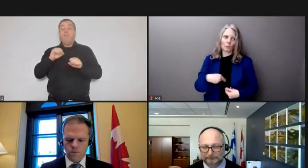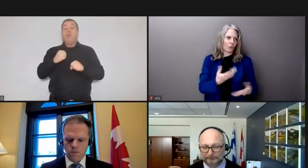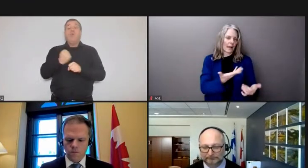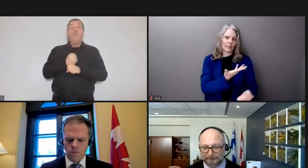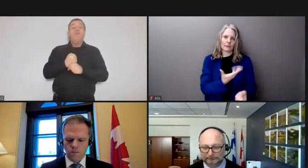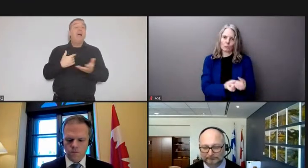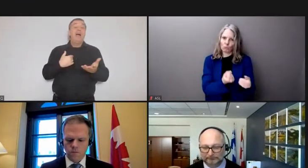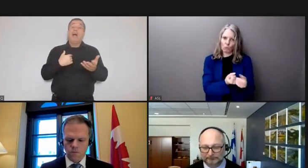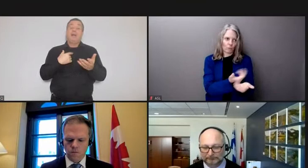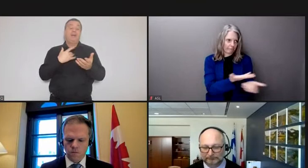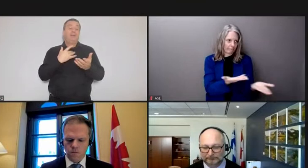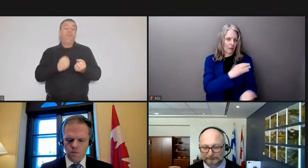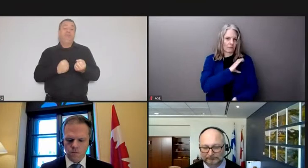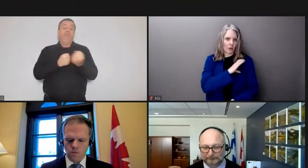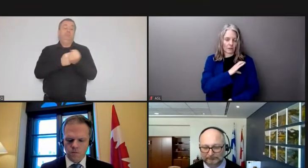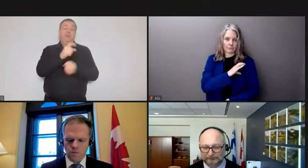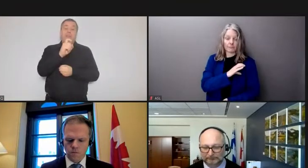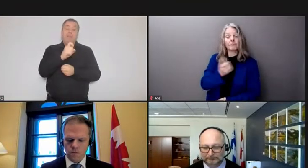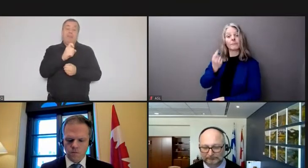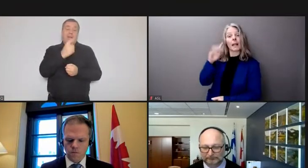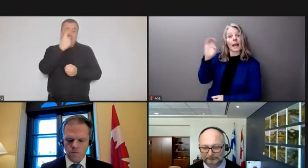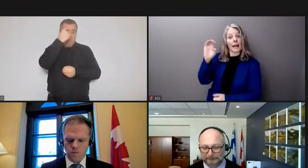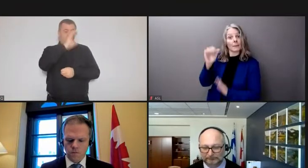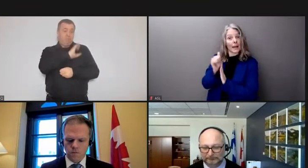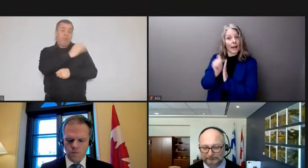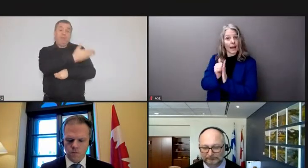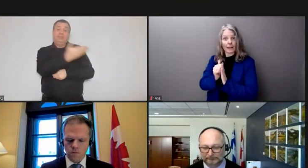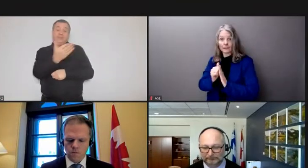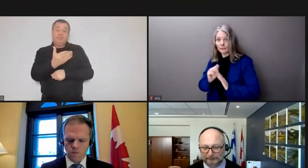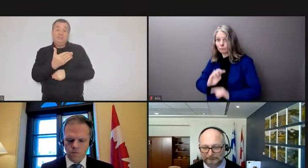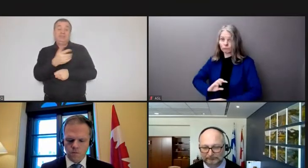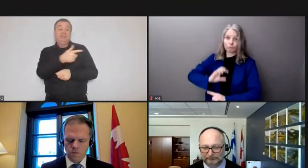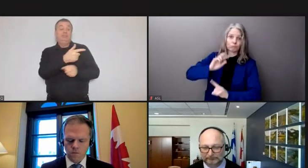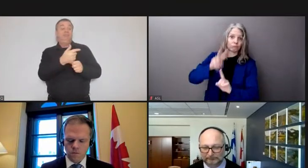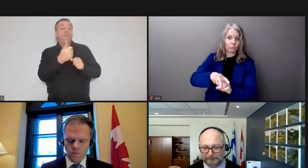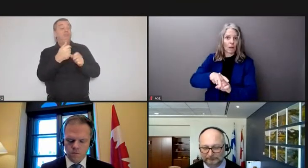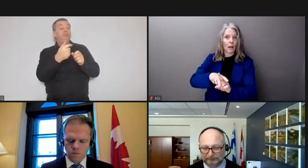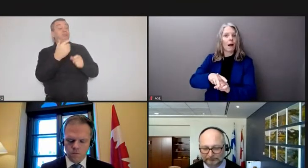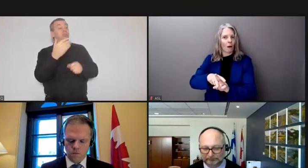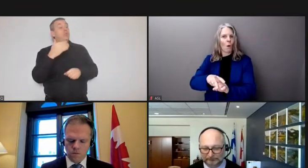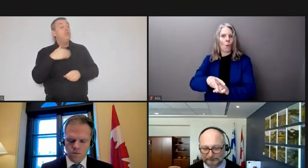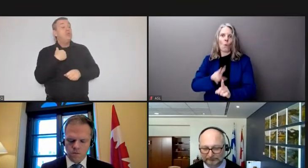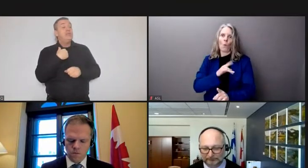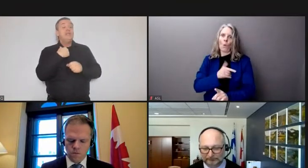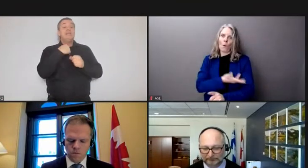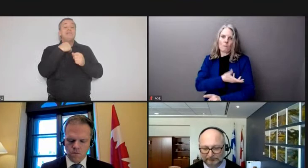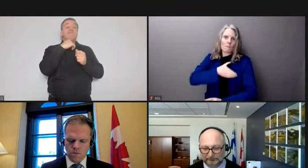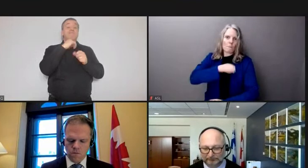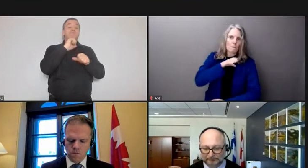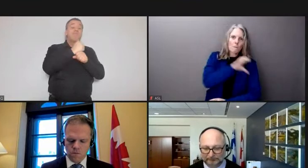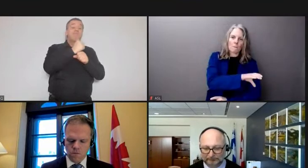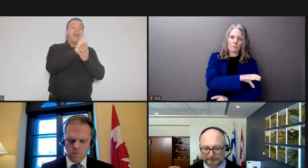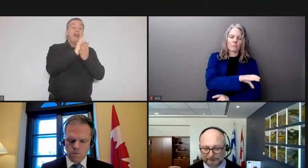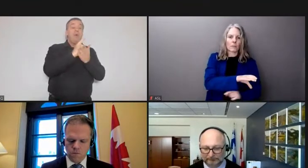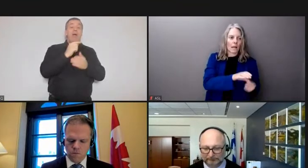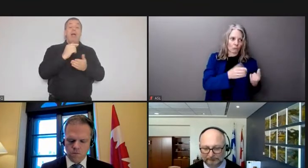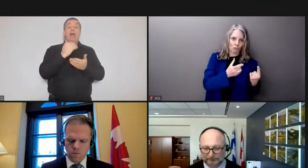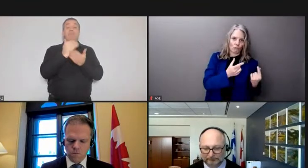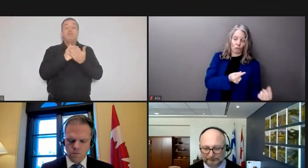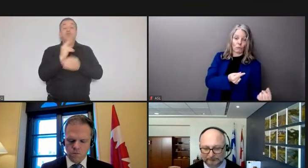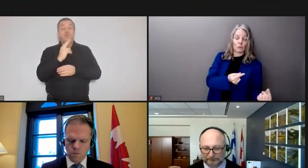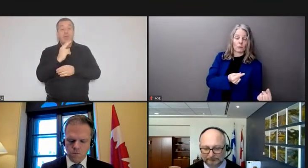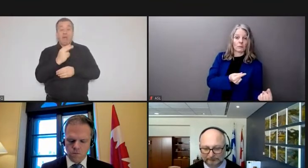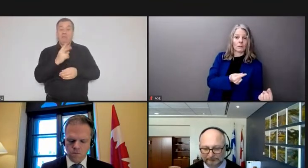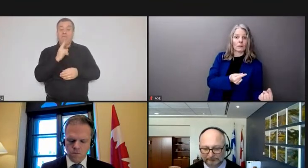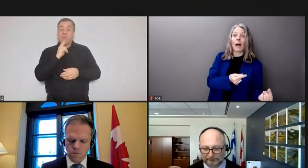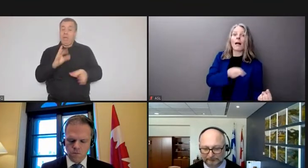invocation of the Emergencies Act has been an incredibly important tool for them and specifically in delineating